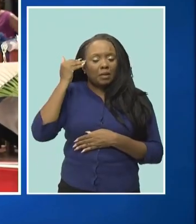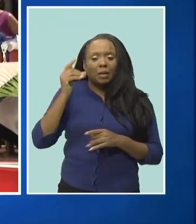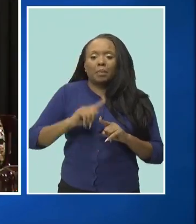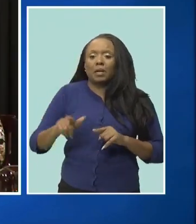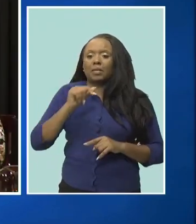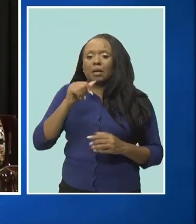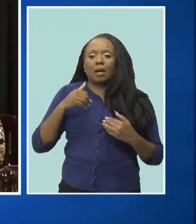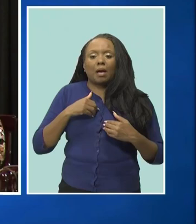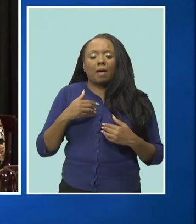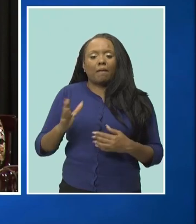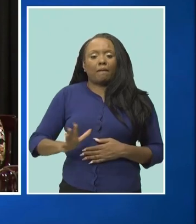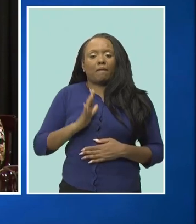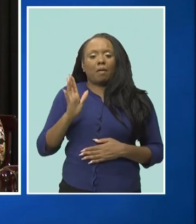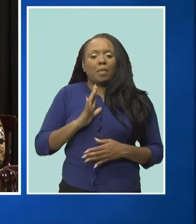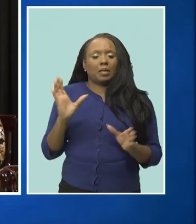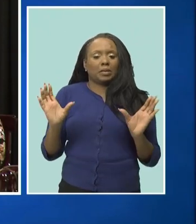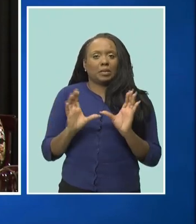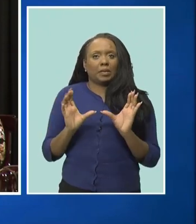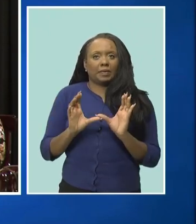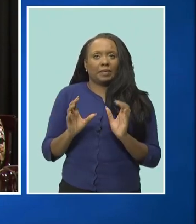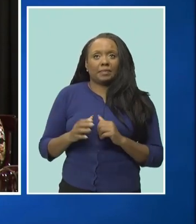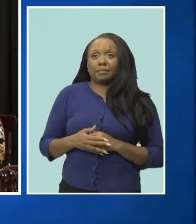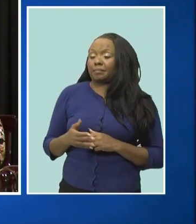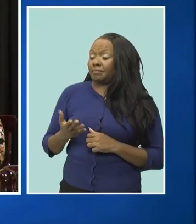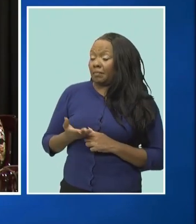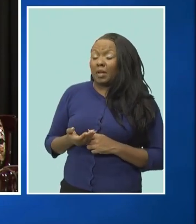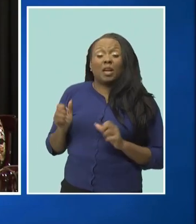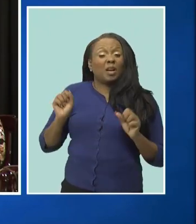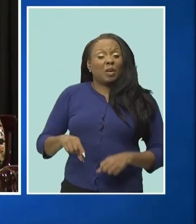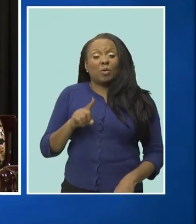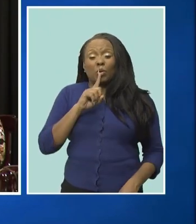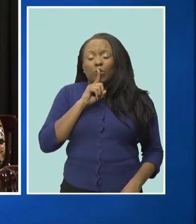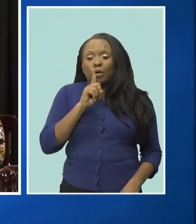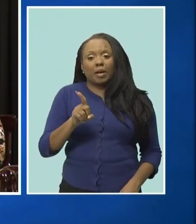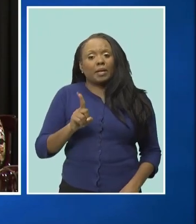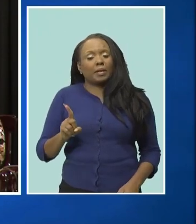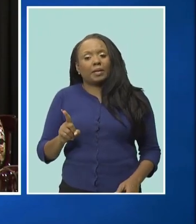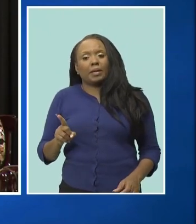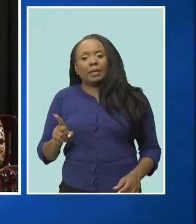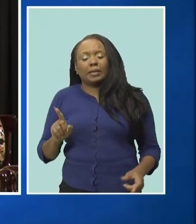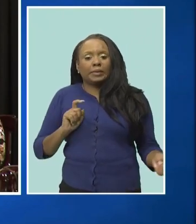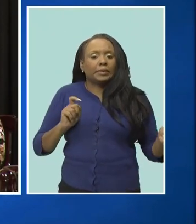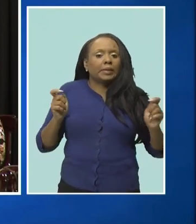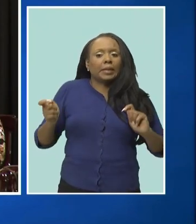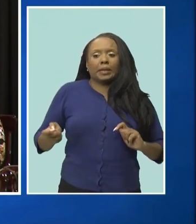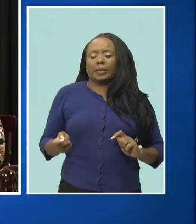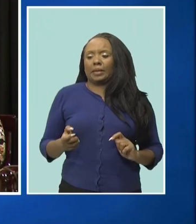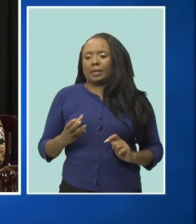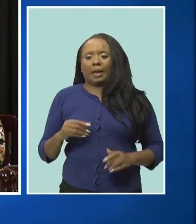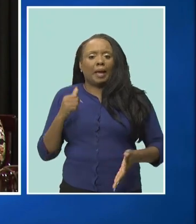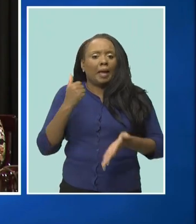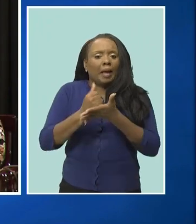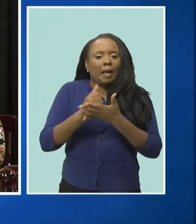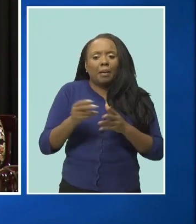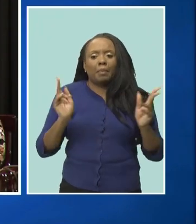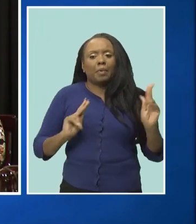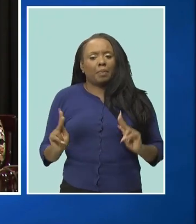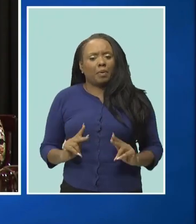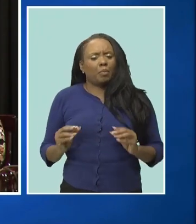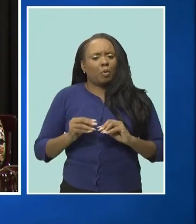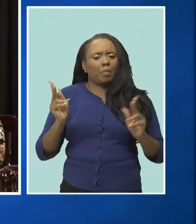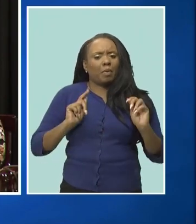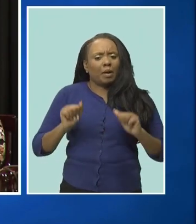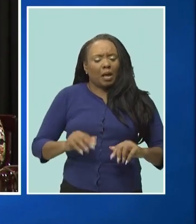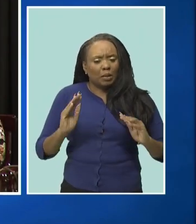this can be a great game changer for many people in the workforce providing opportunities for promotion and advancement